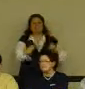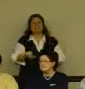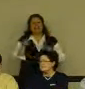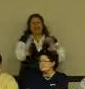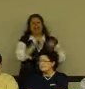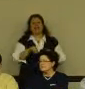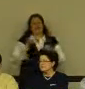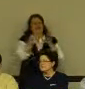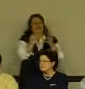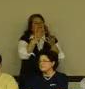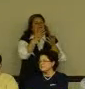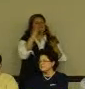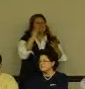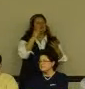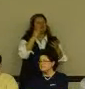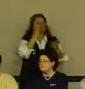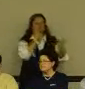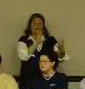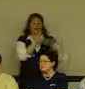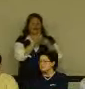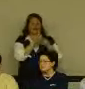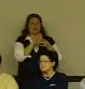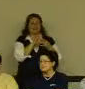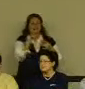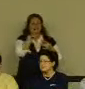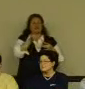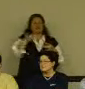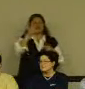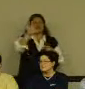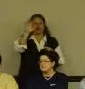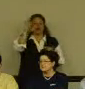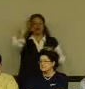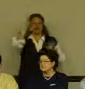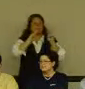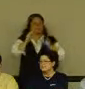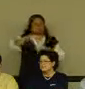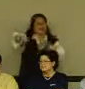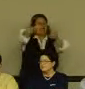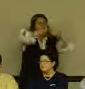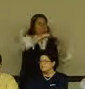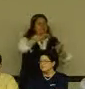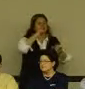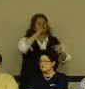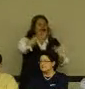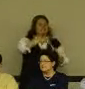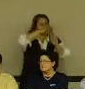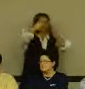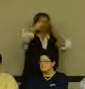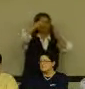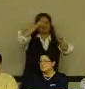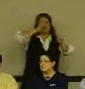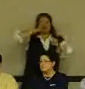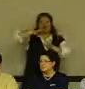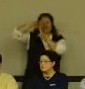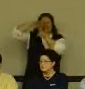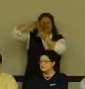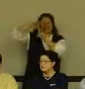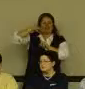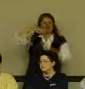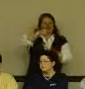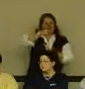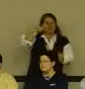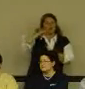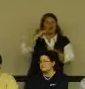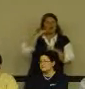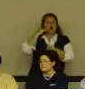or more who are just throwing things at a wall and hoping something sticks. And that you haven't really done your homework to figure out